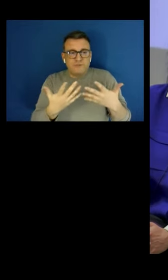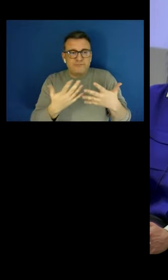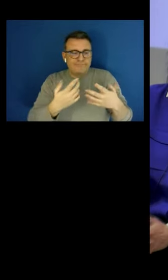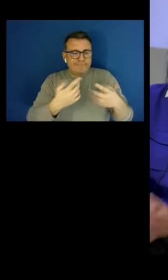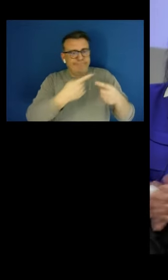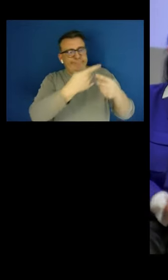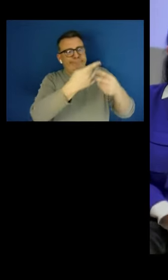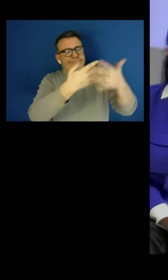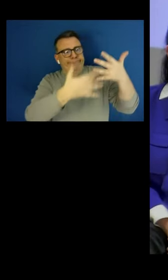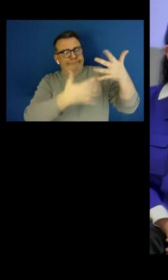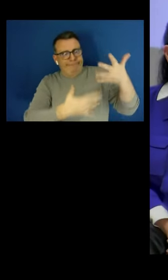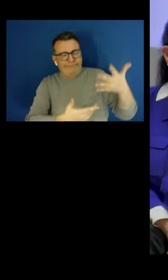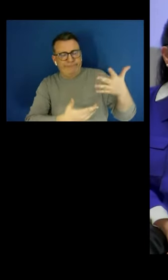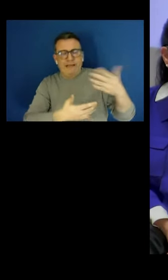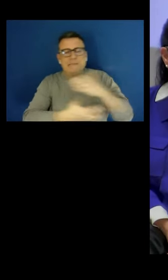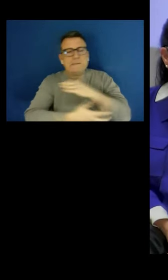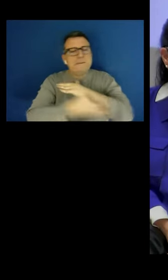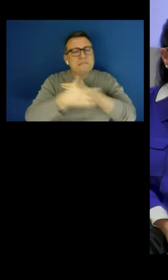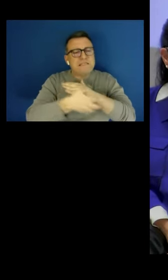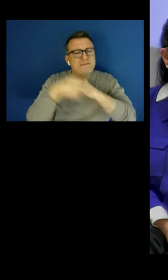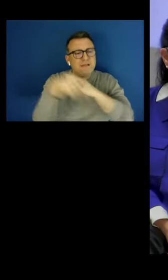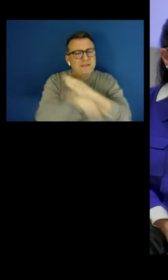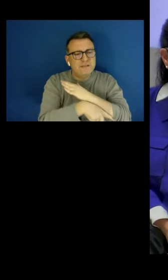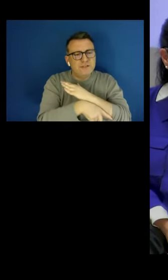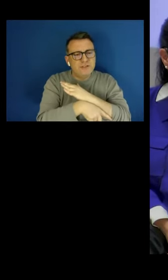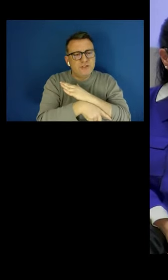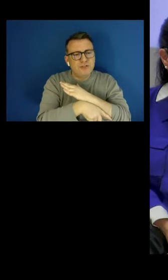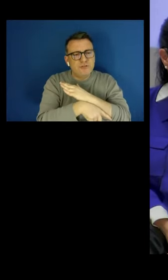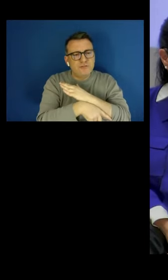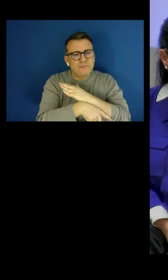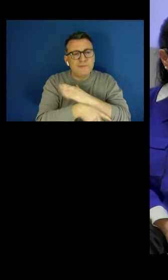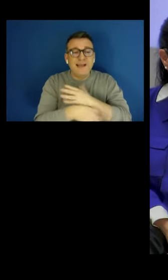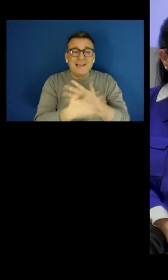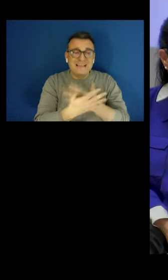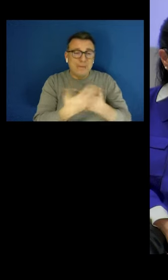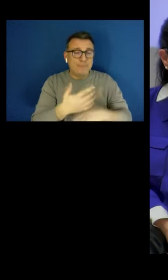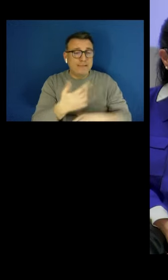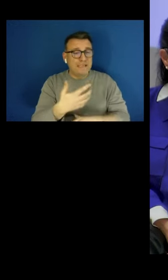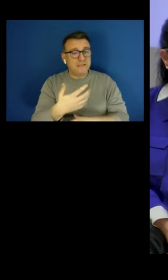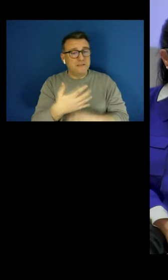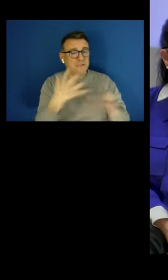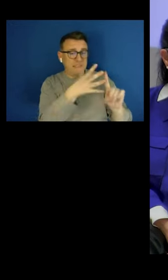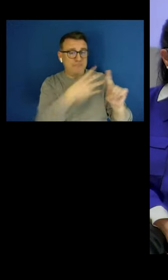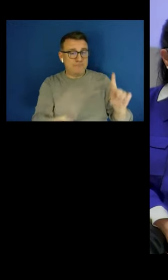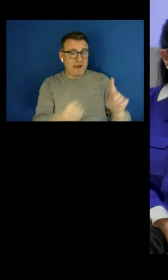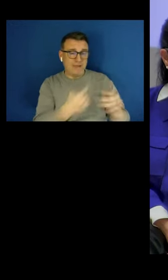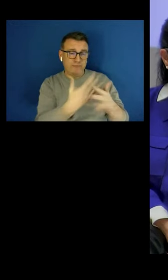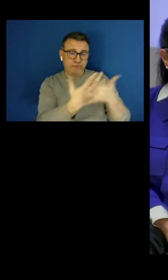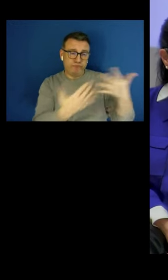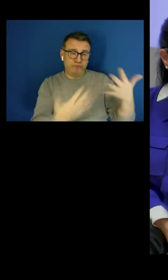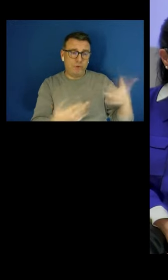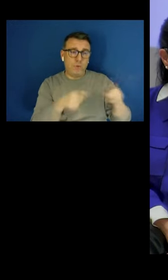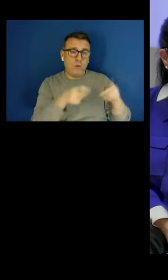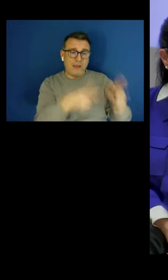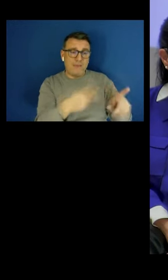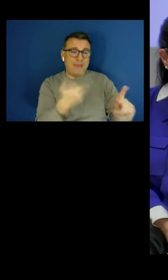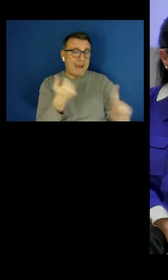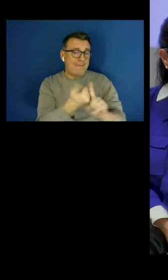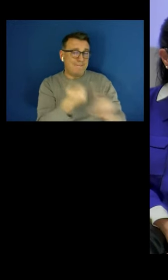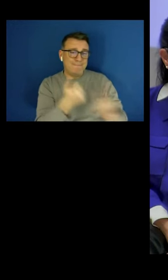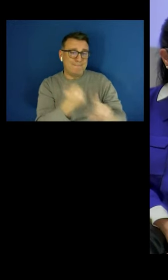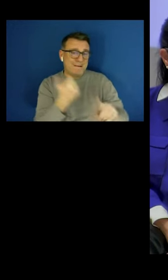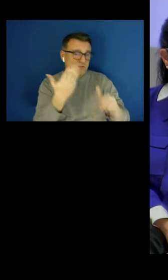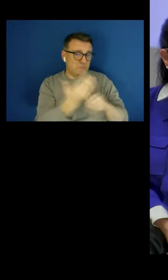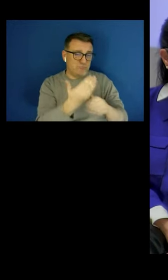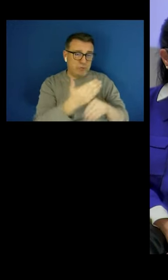deprived in more than one aspect. And that certainly has an impact not only on their lives, but also on how we consider the labour force. So having a